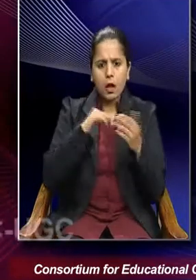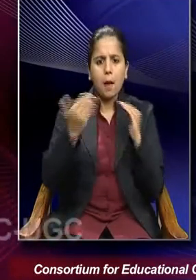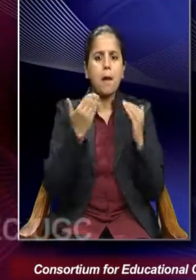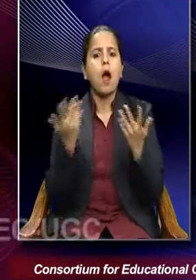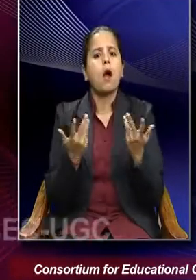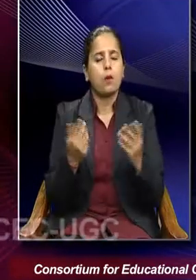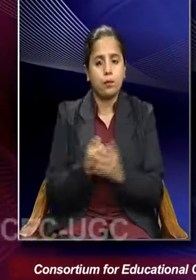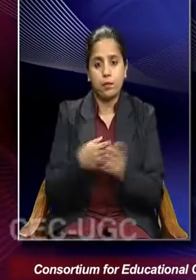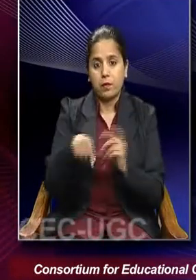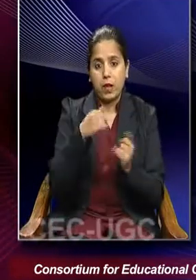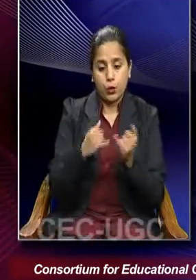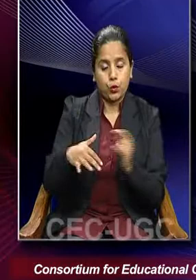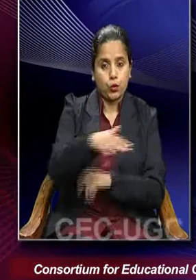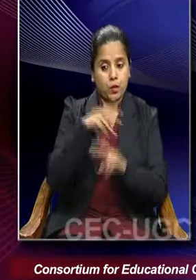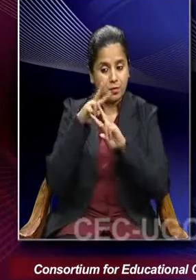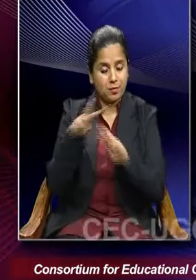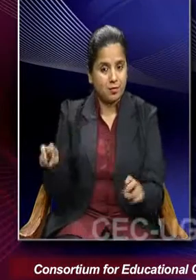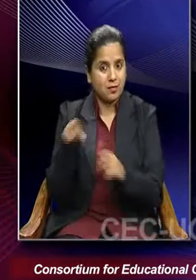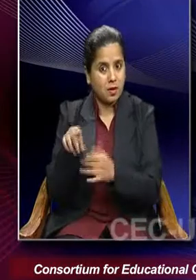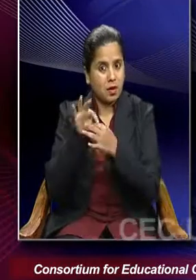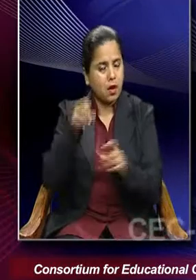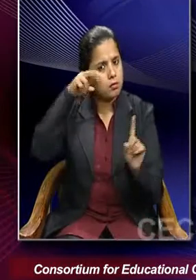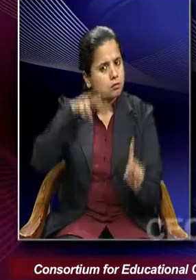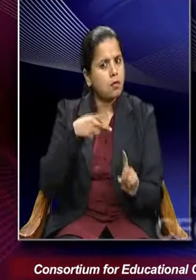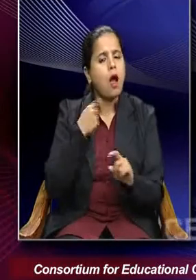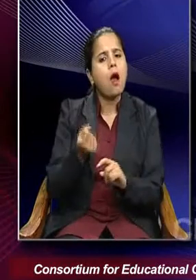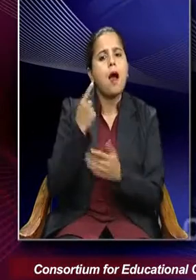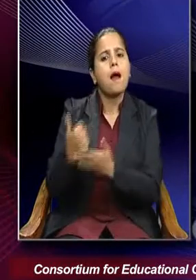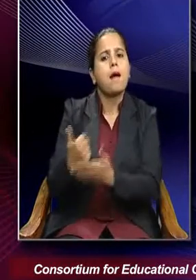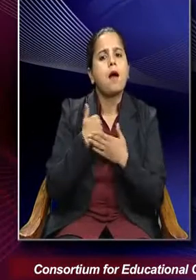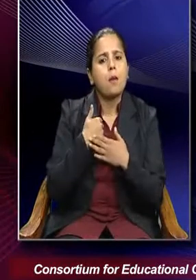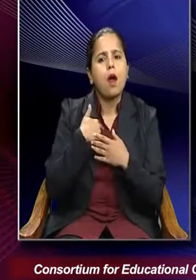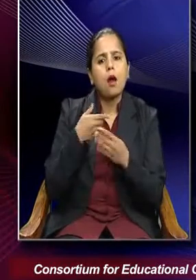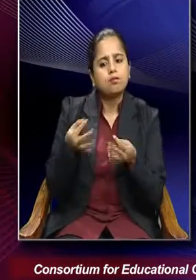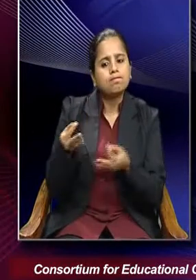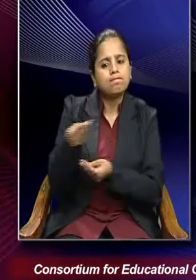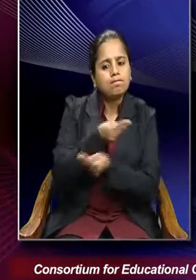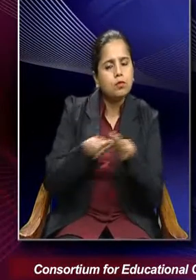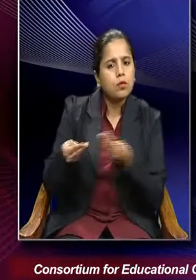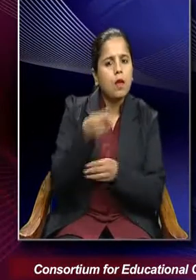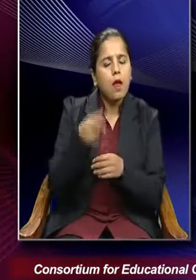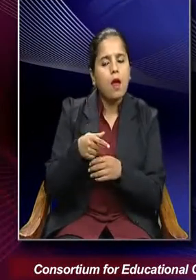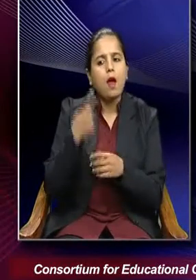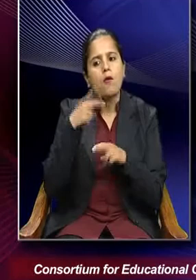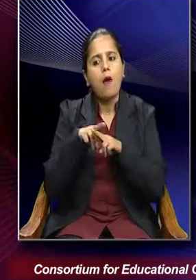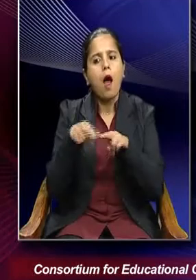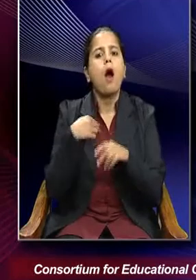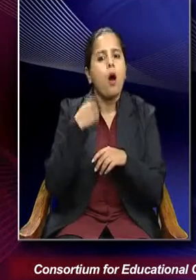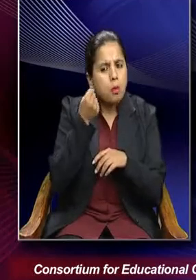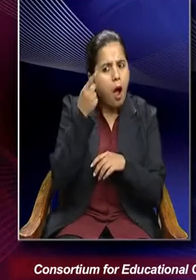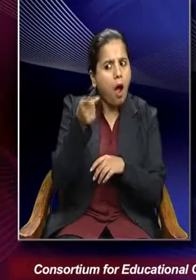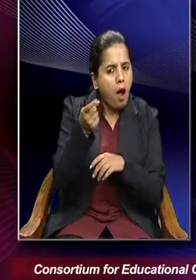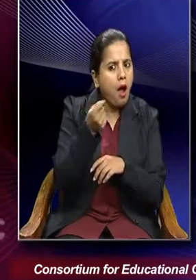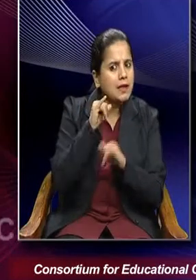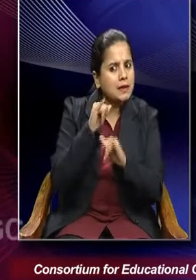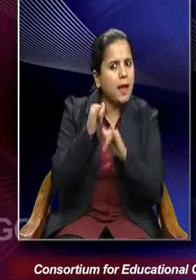The sociological perspective helps us to look at familiar surrounding in a fresh way. It encourages